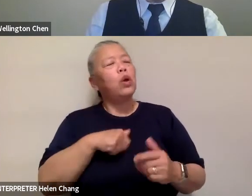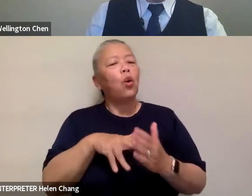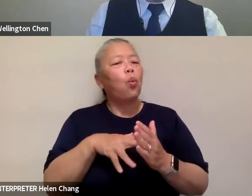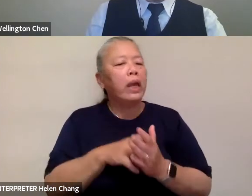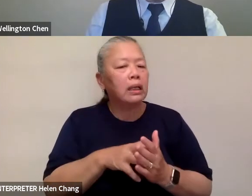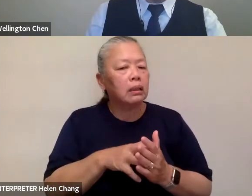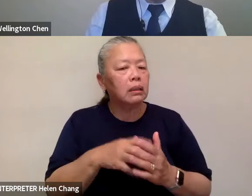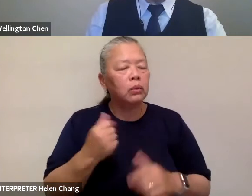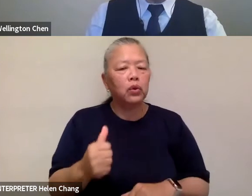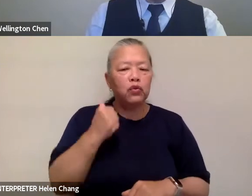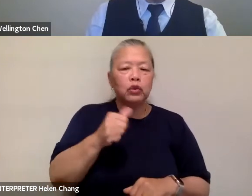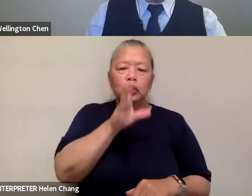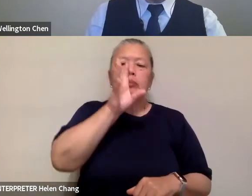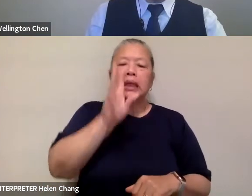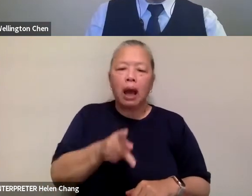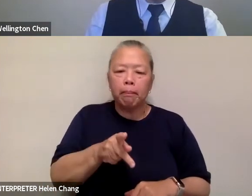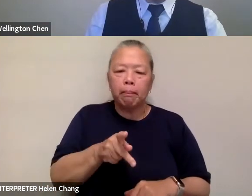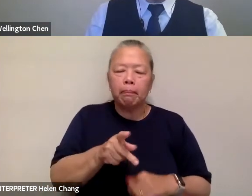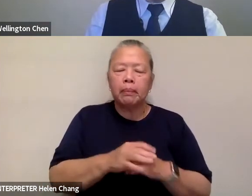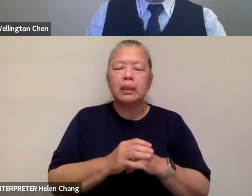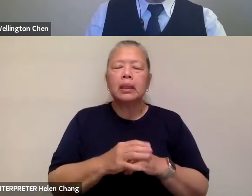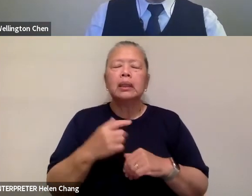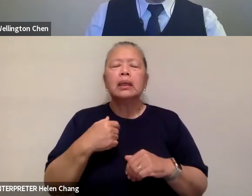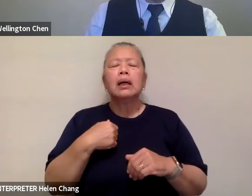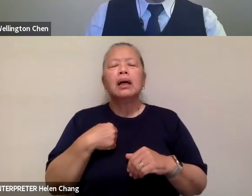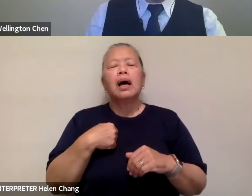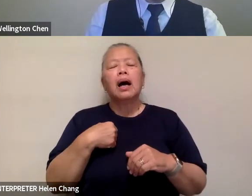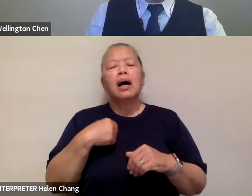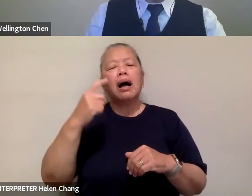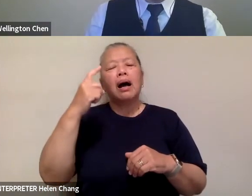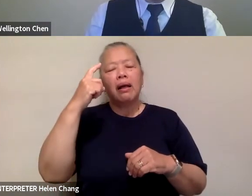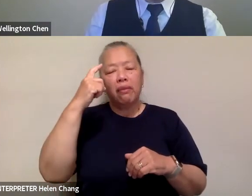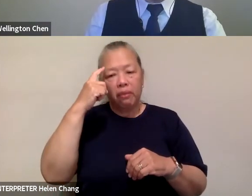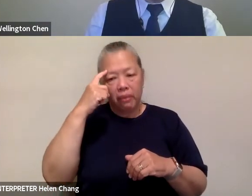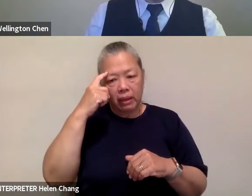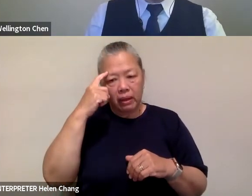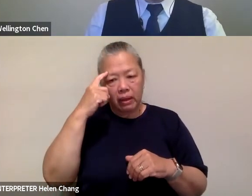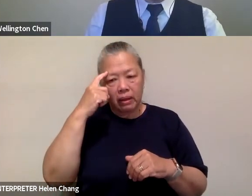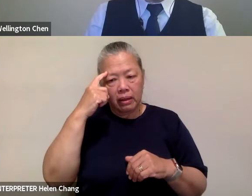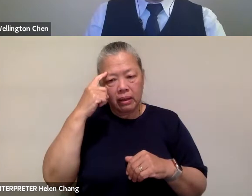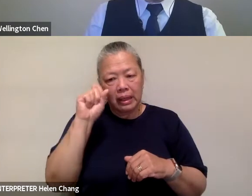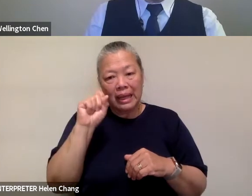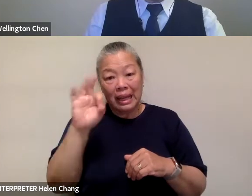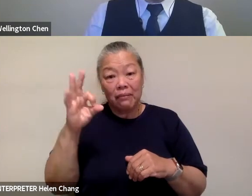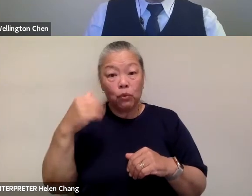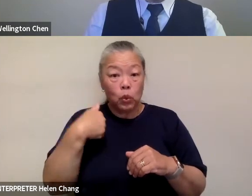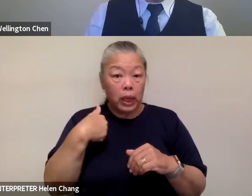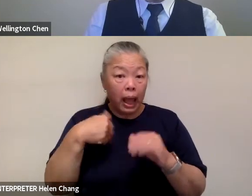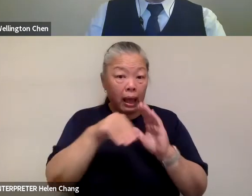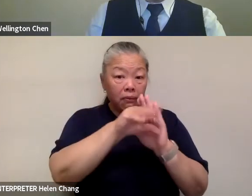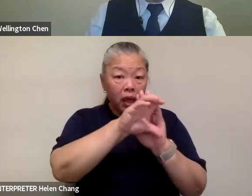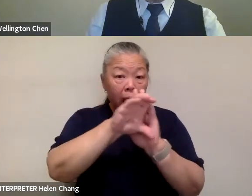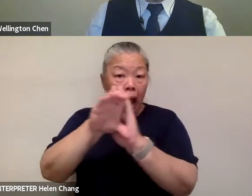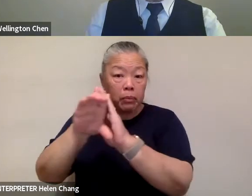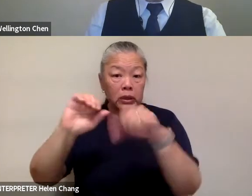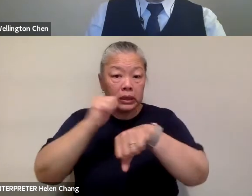I think I think having these cameras will be able to